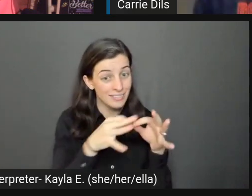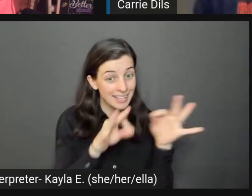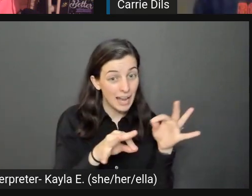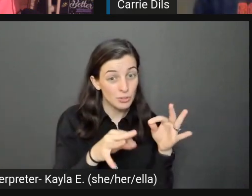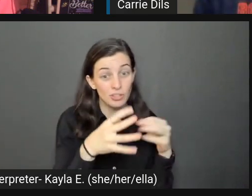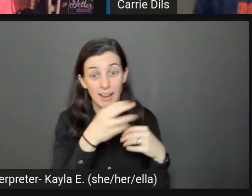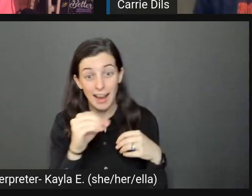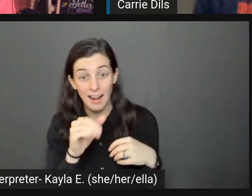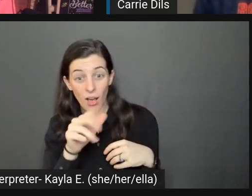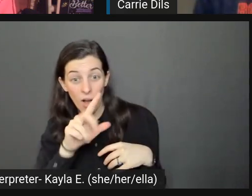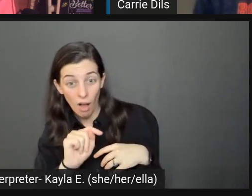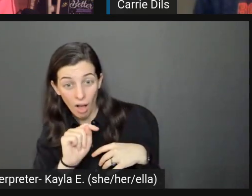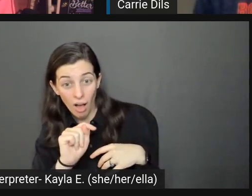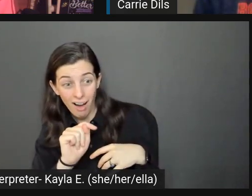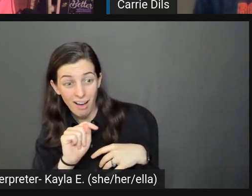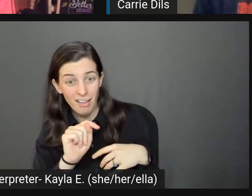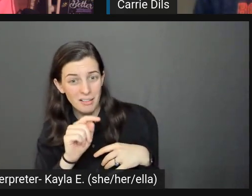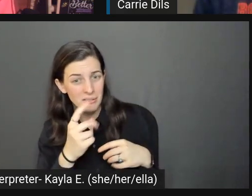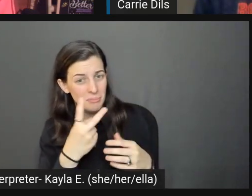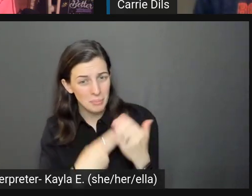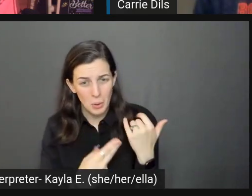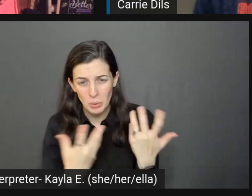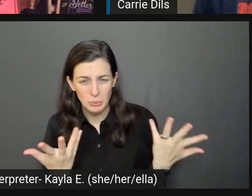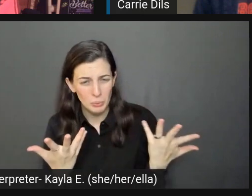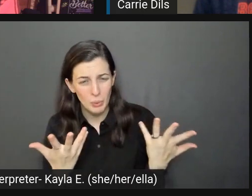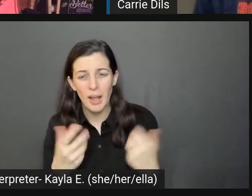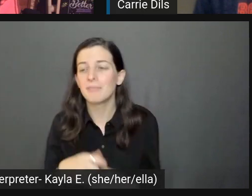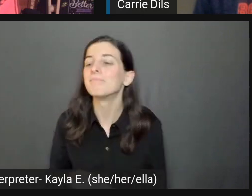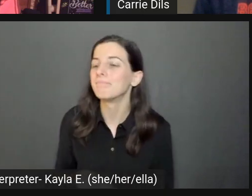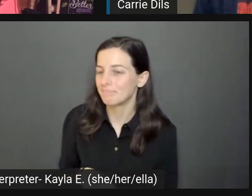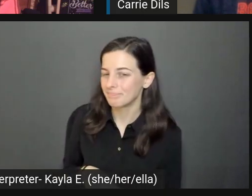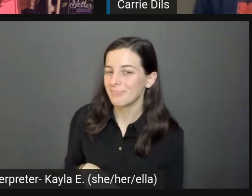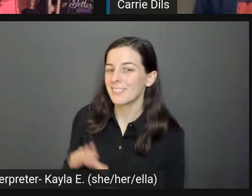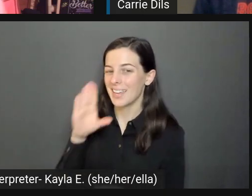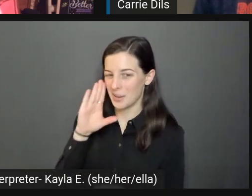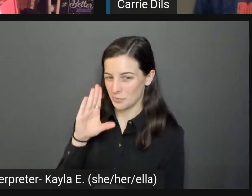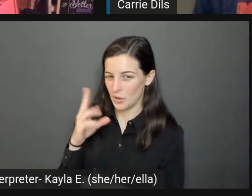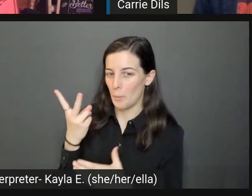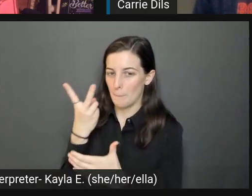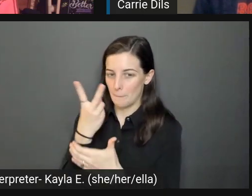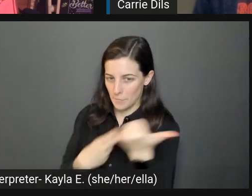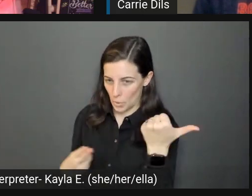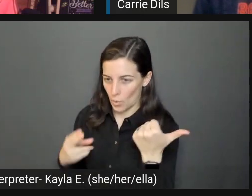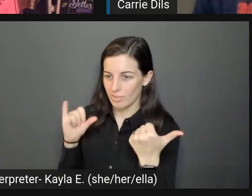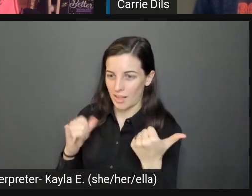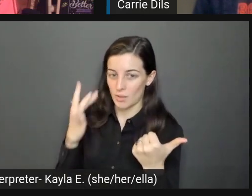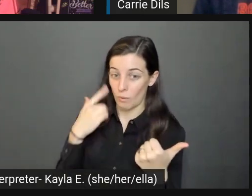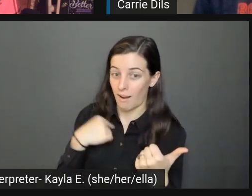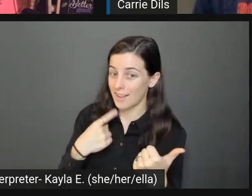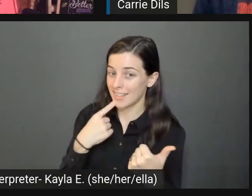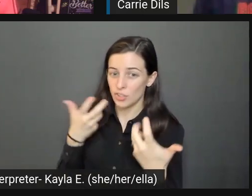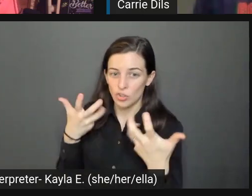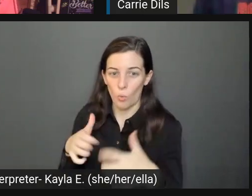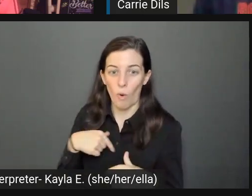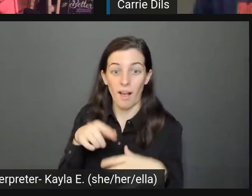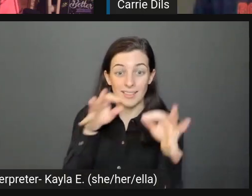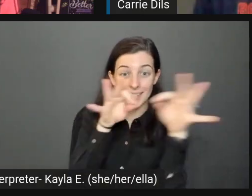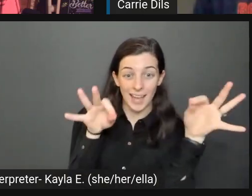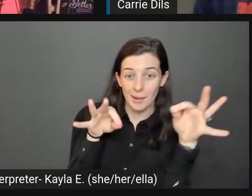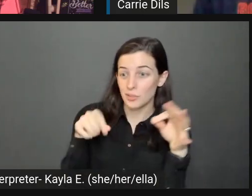the caption be the same thing because then it just says it twice. So, you know, it's one thing if they're different,